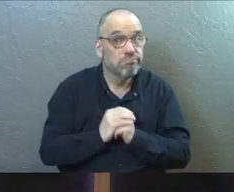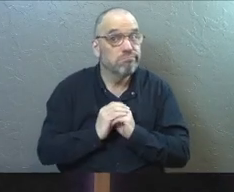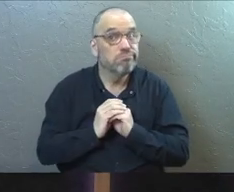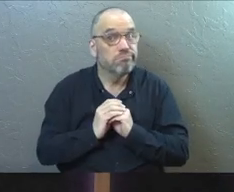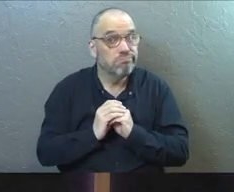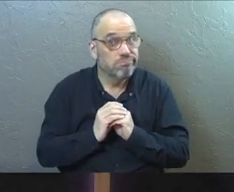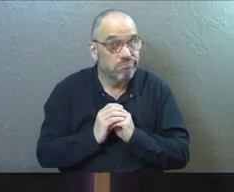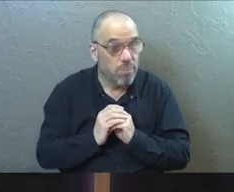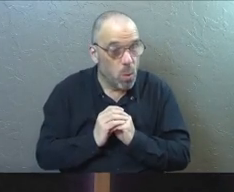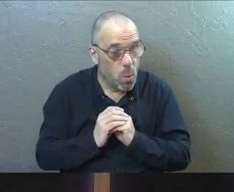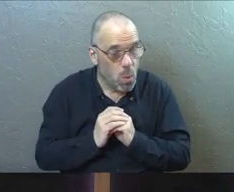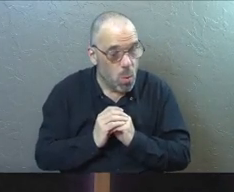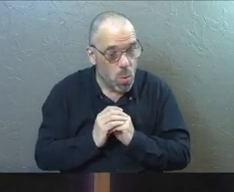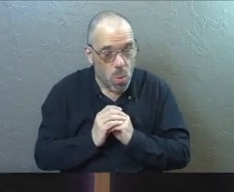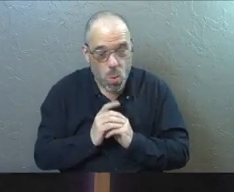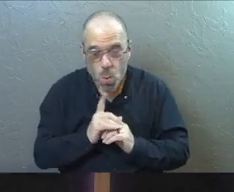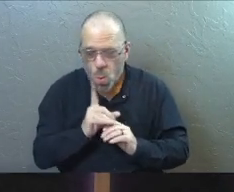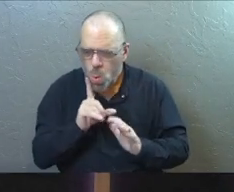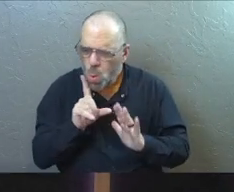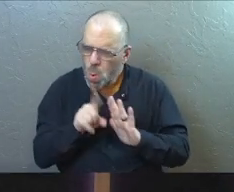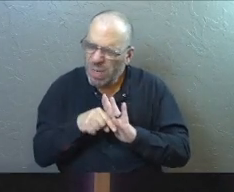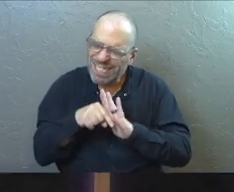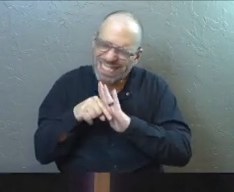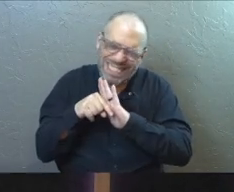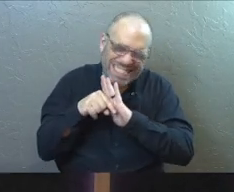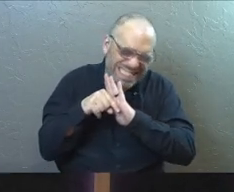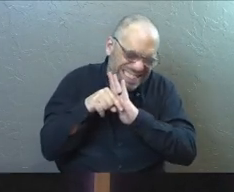that is deep, deep stuff, folks.